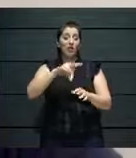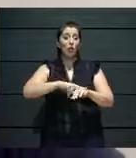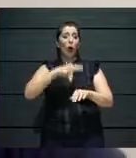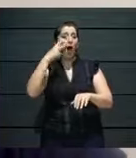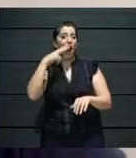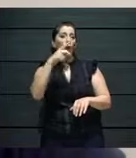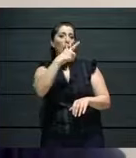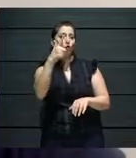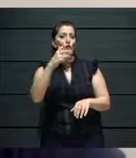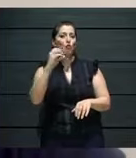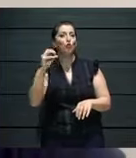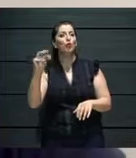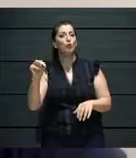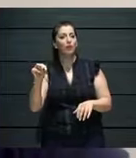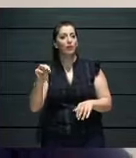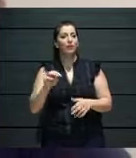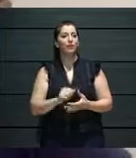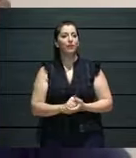to.